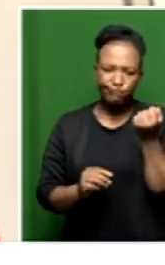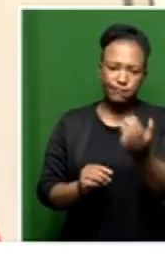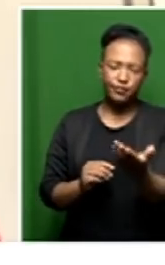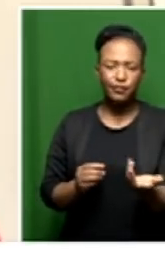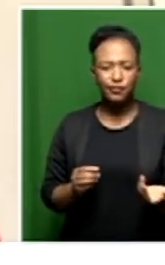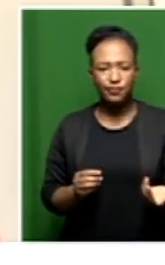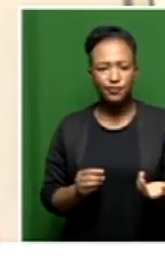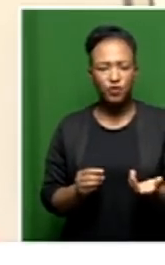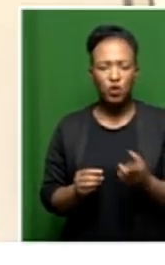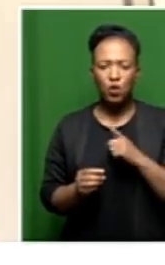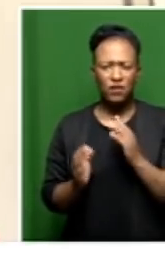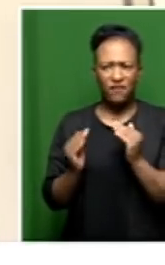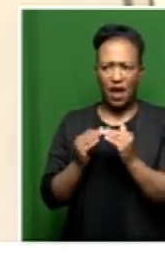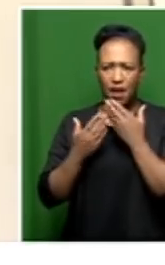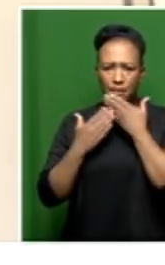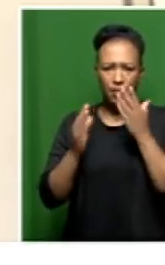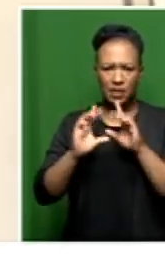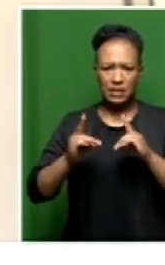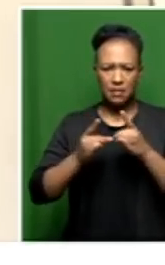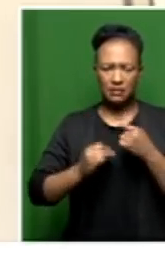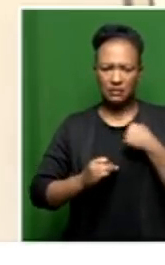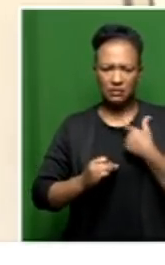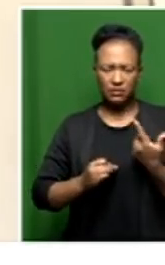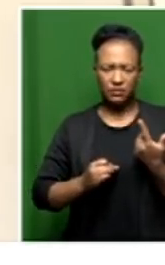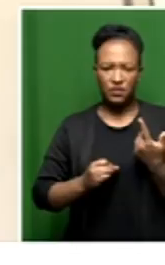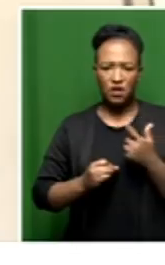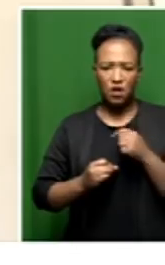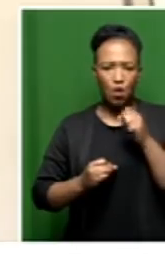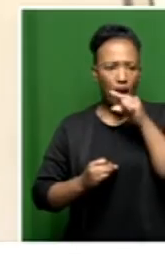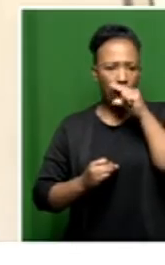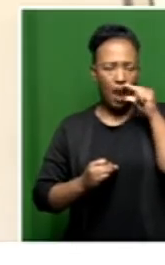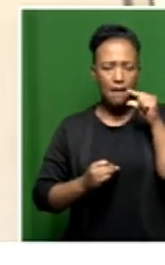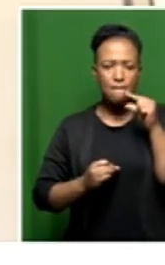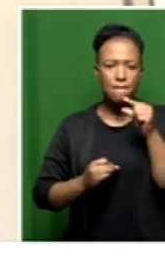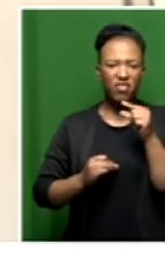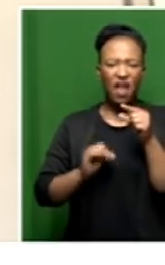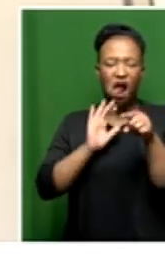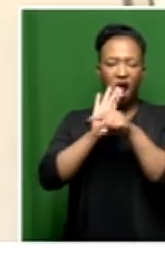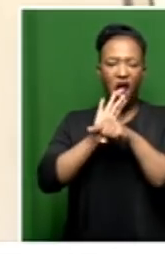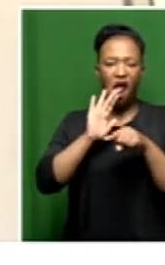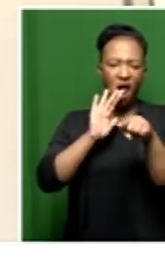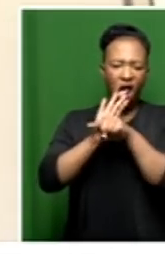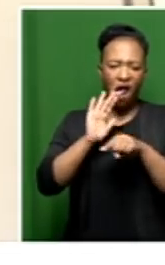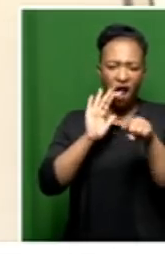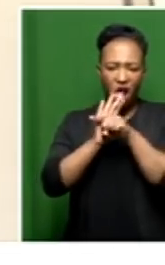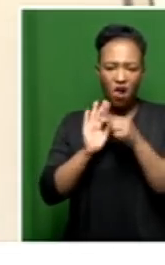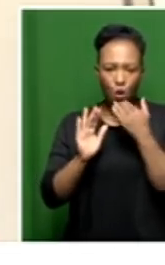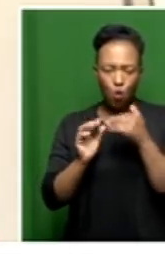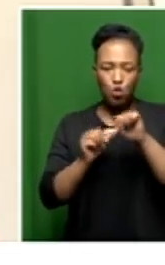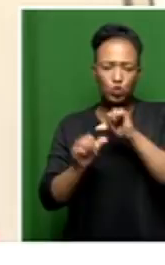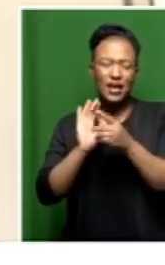it is unfair on us as a department because the name that goes out there is the name of the Department of Social Development.